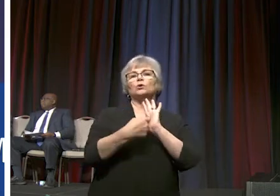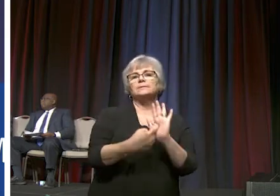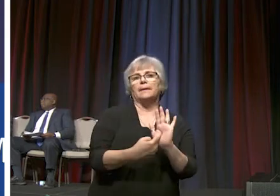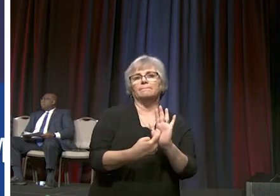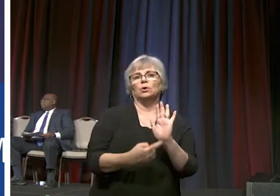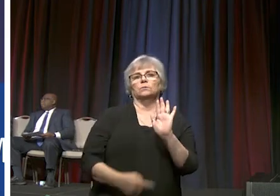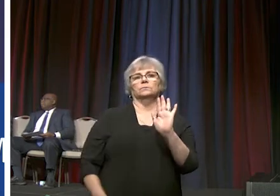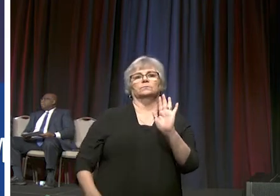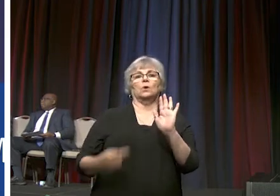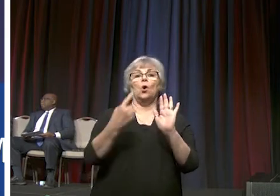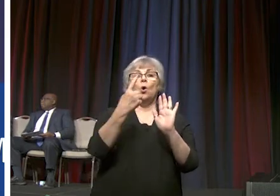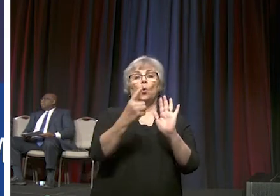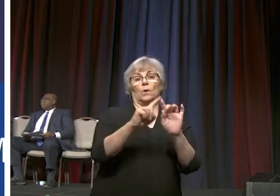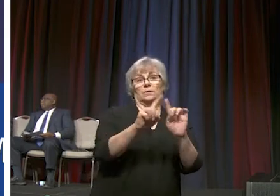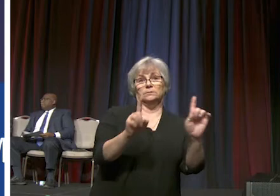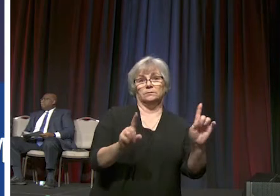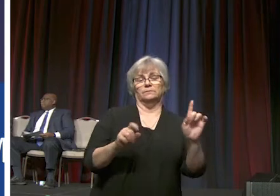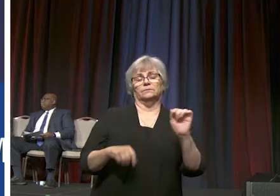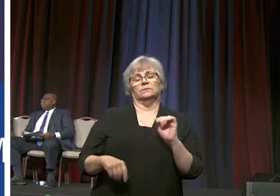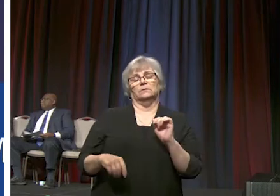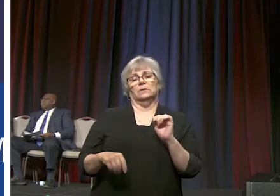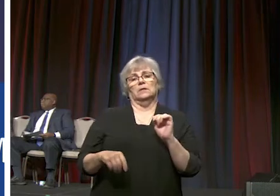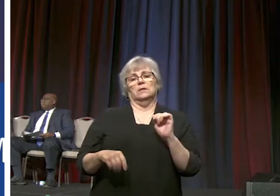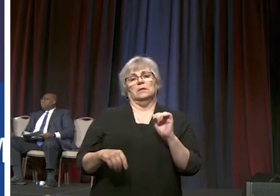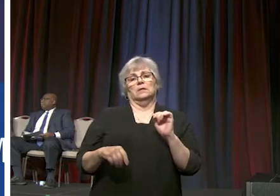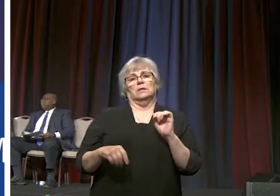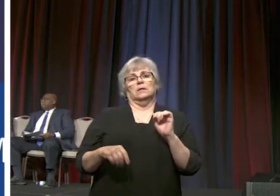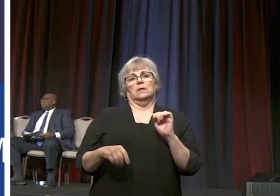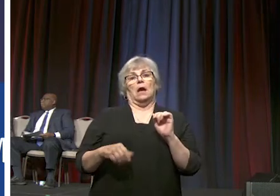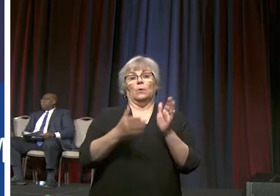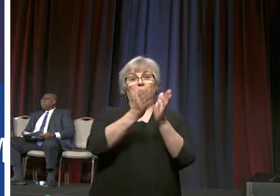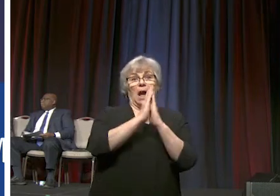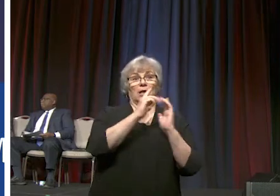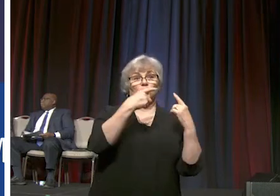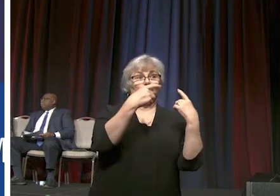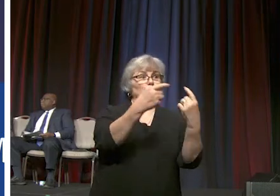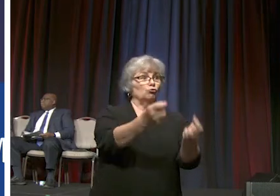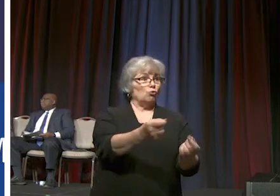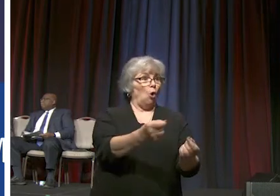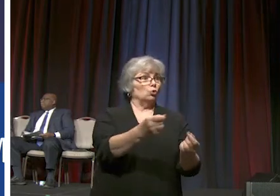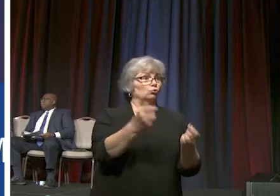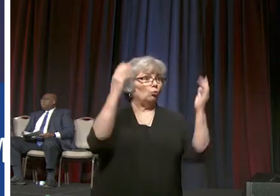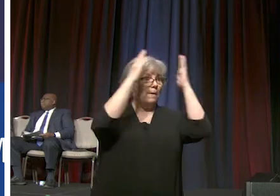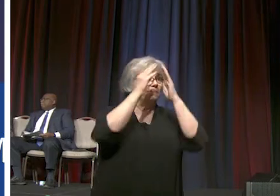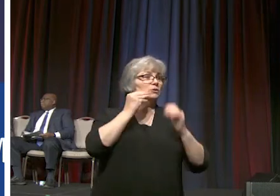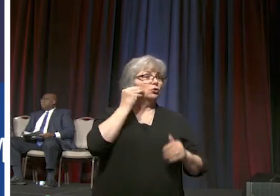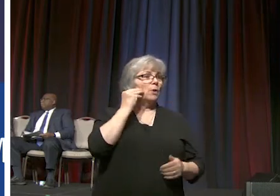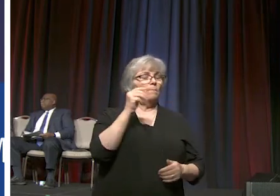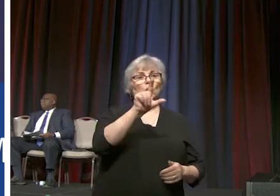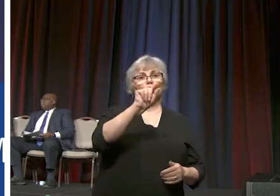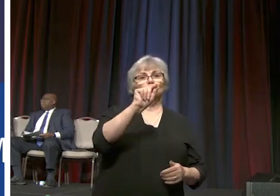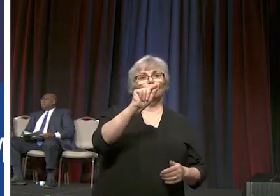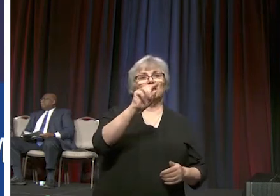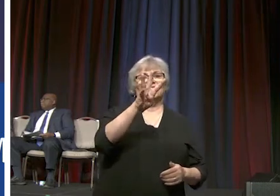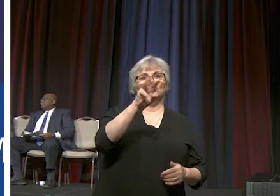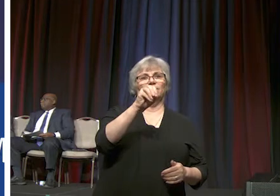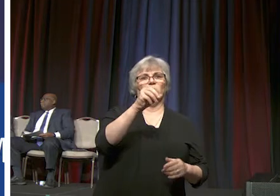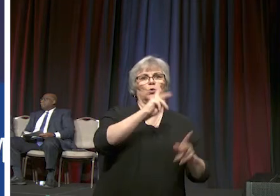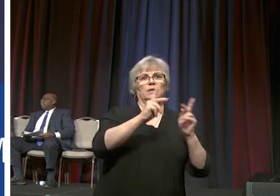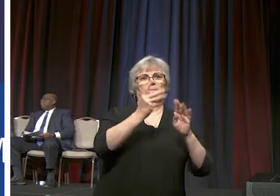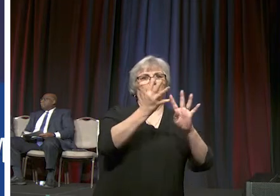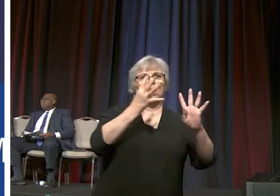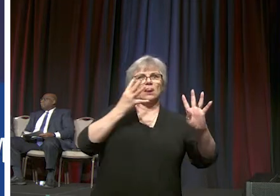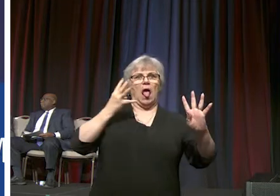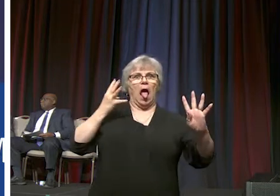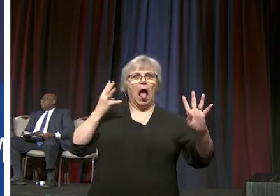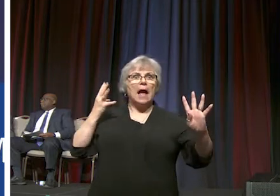one of them is when i go to a bishop's home there are 20 to 40 people lined up starting at four o'clock in the